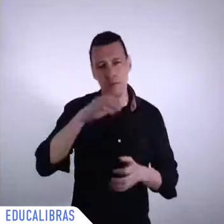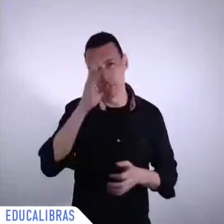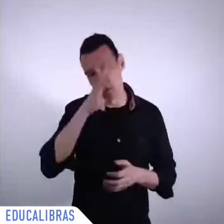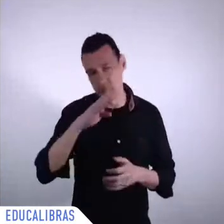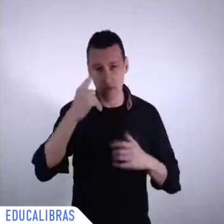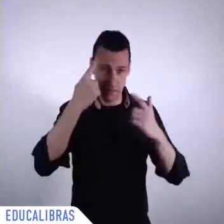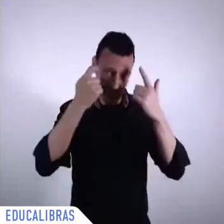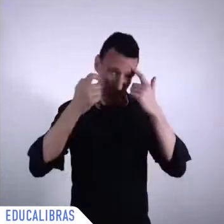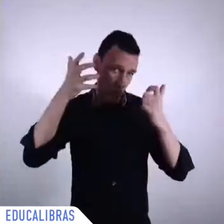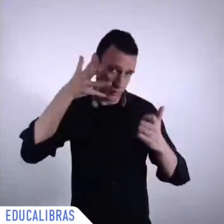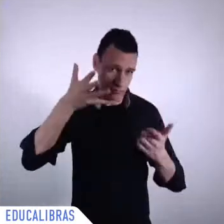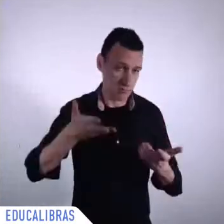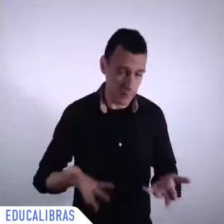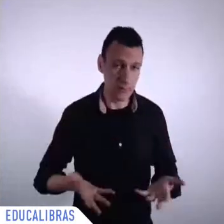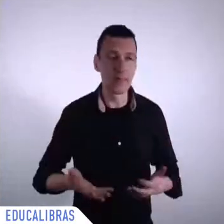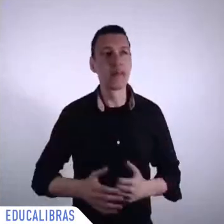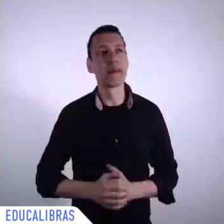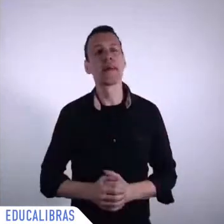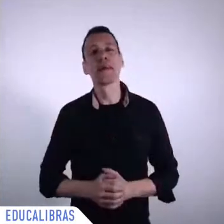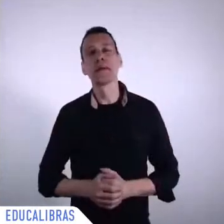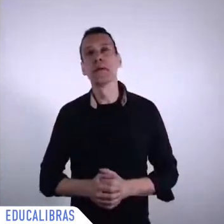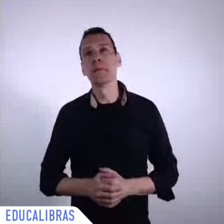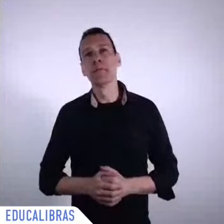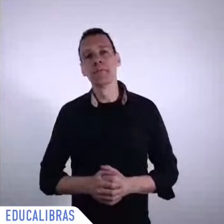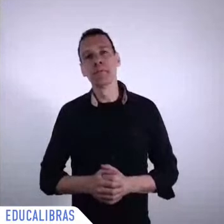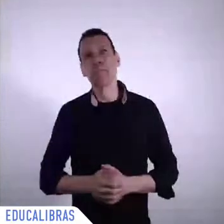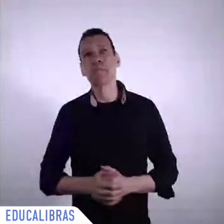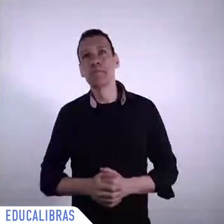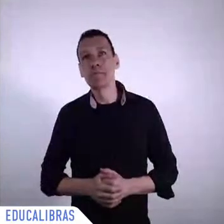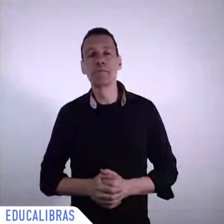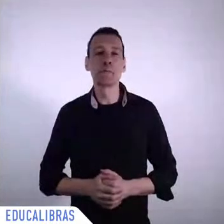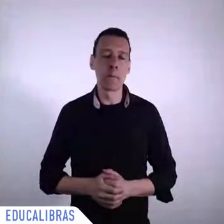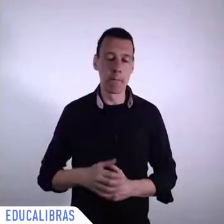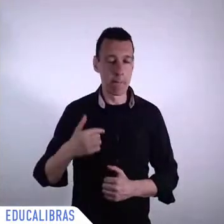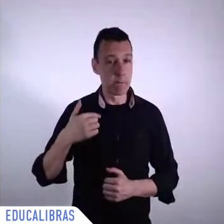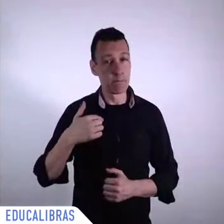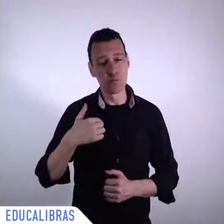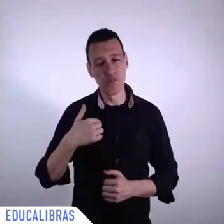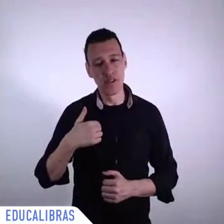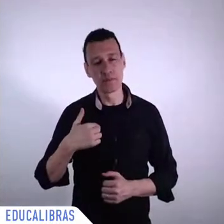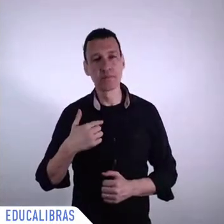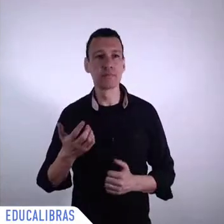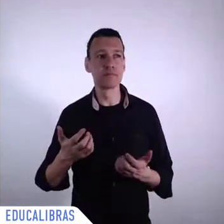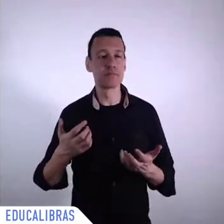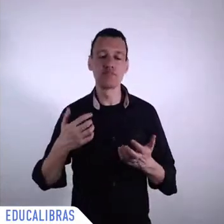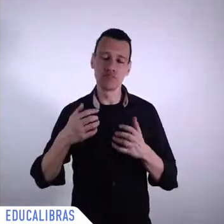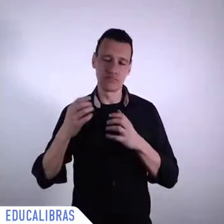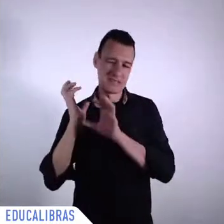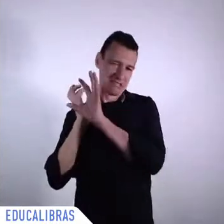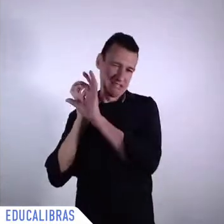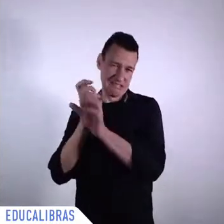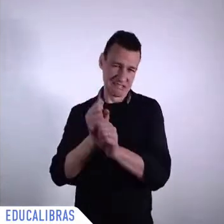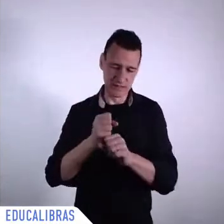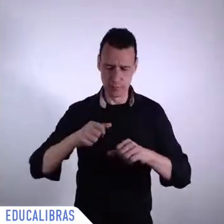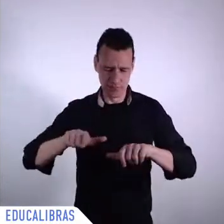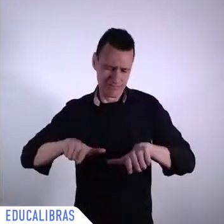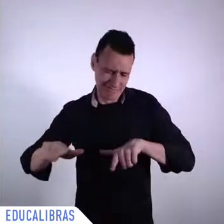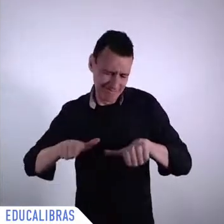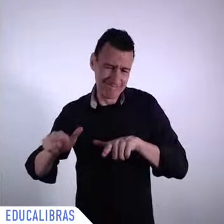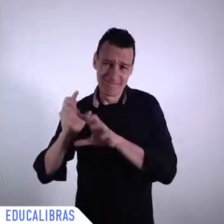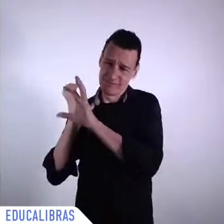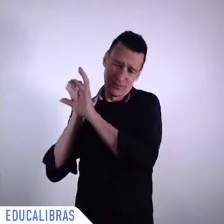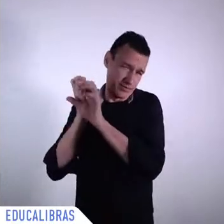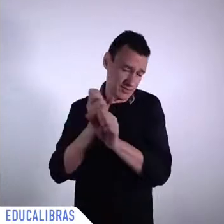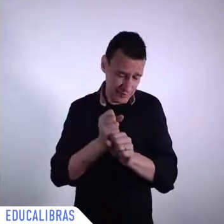career and work, I would never think of a moment in which Brazil needed so much